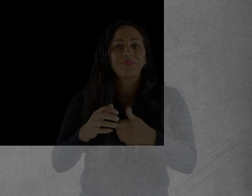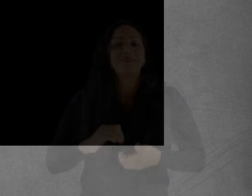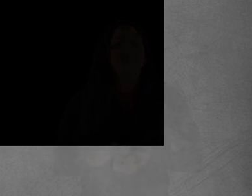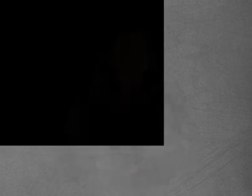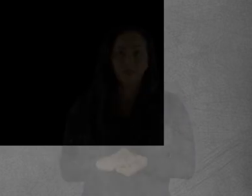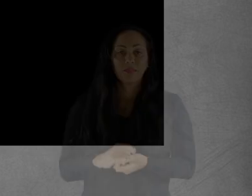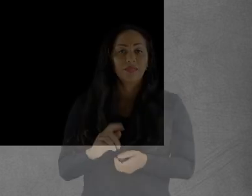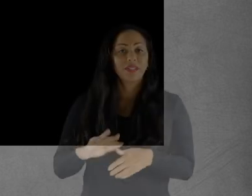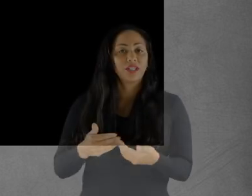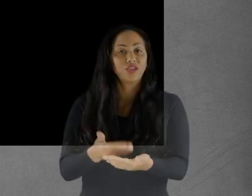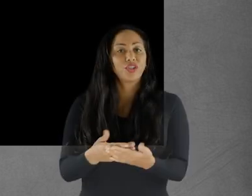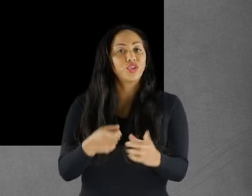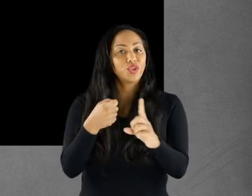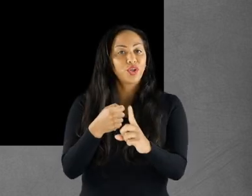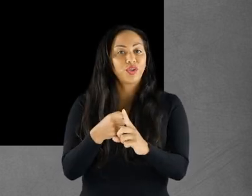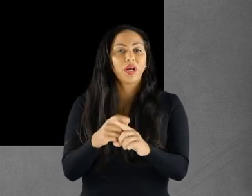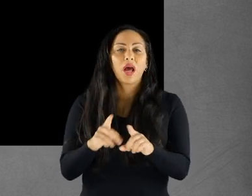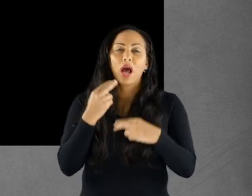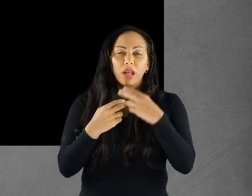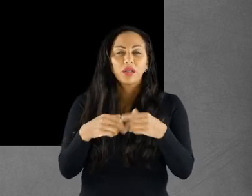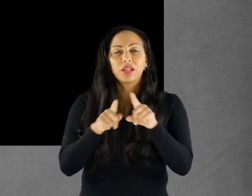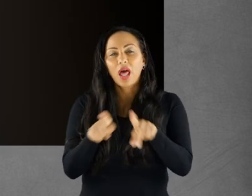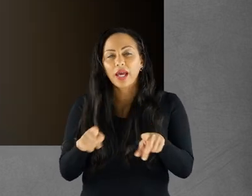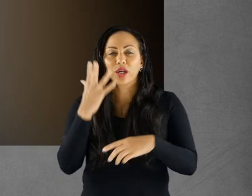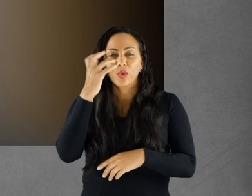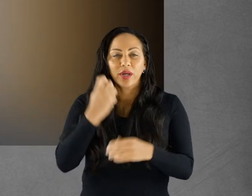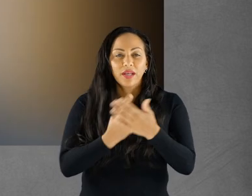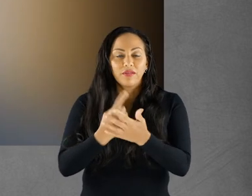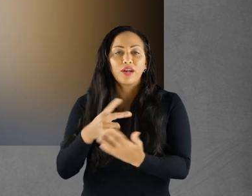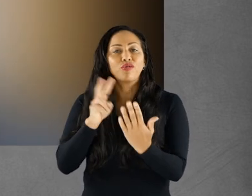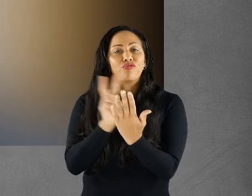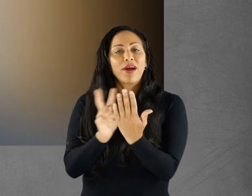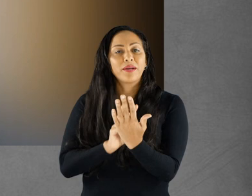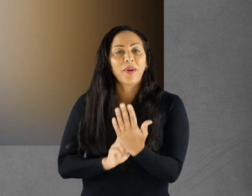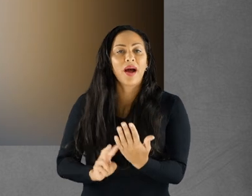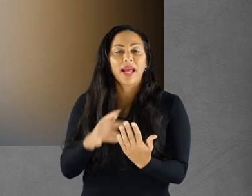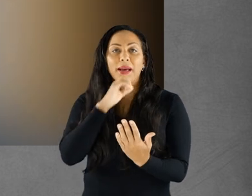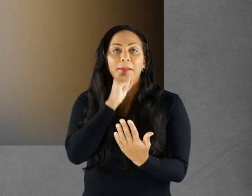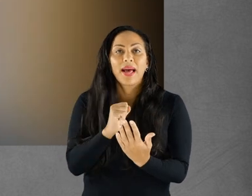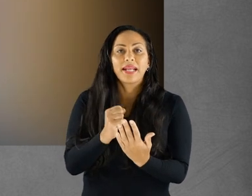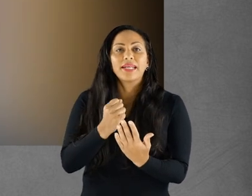Cooley at a lunch like the Queen event at Wolverhampton art gallery, read by a man in a ceremonial gown.